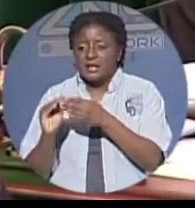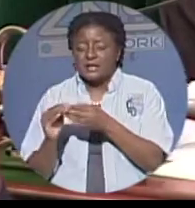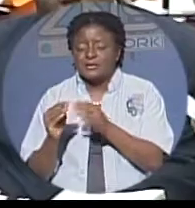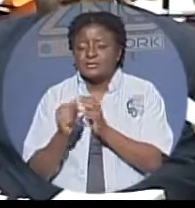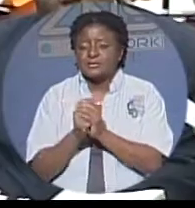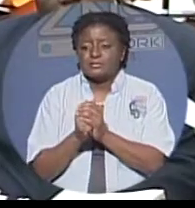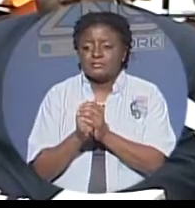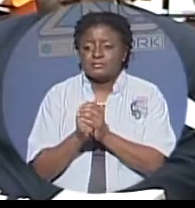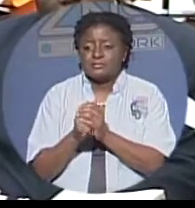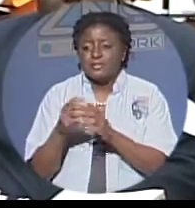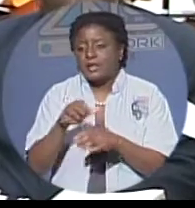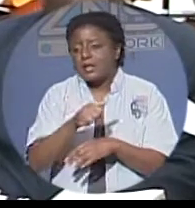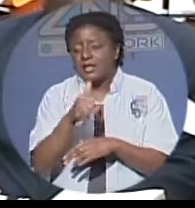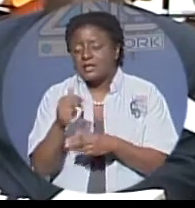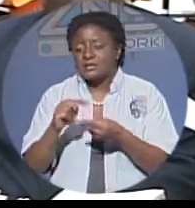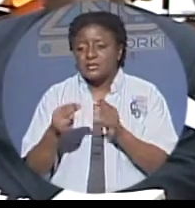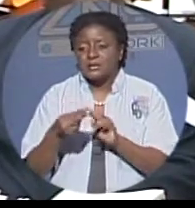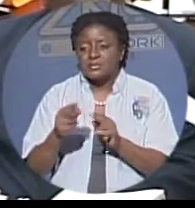figures